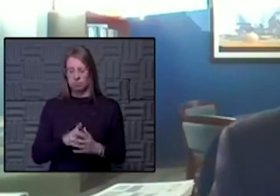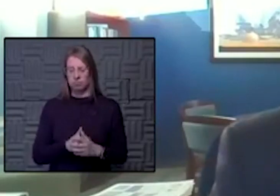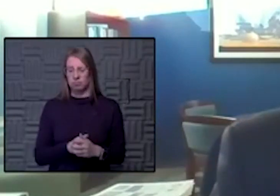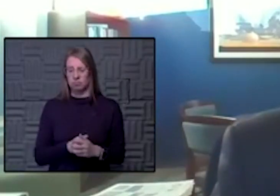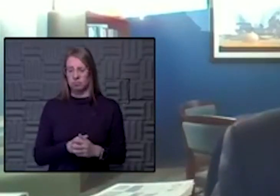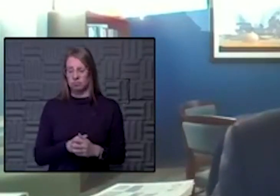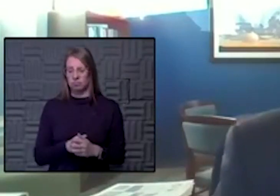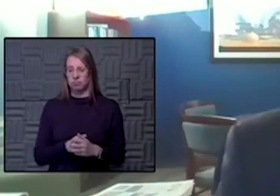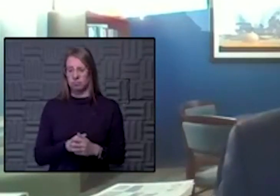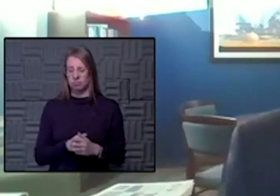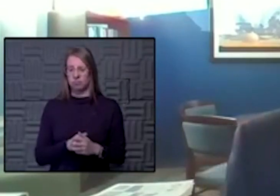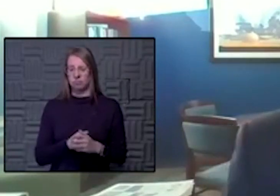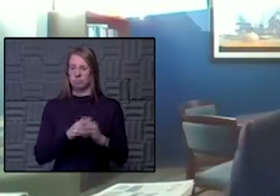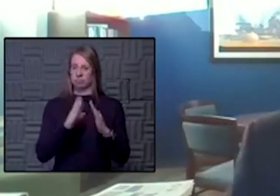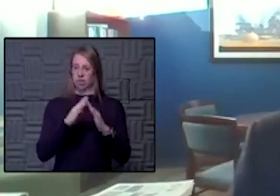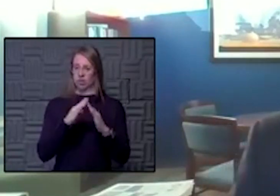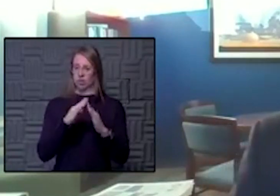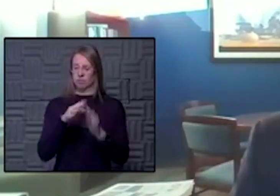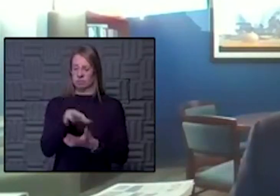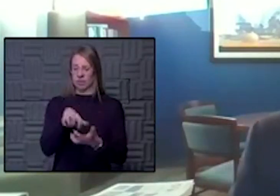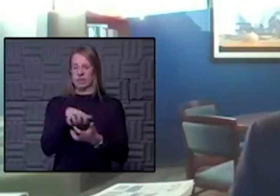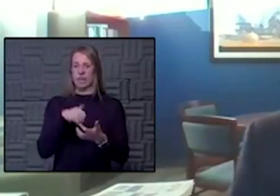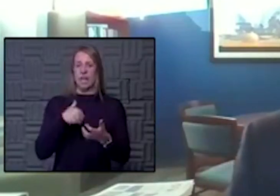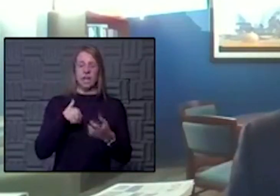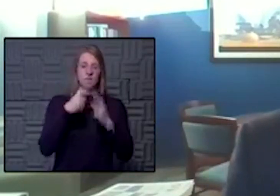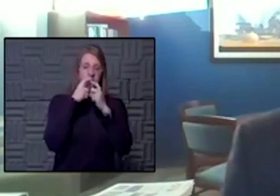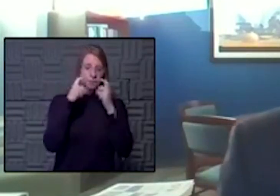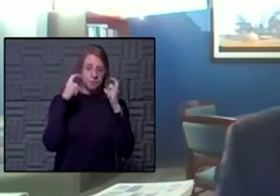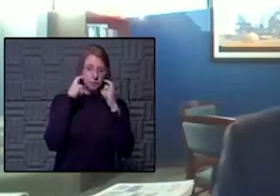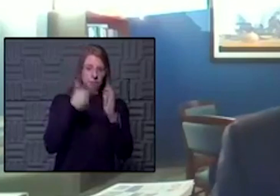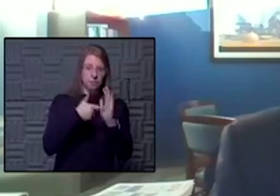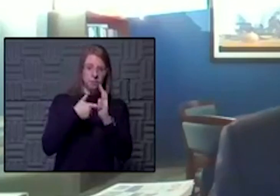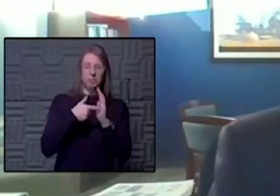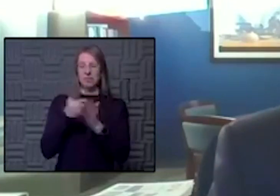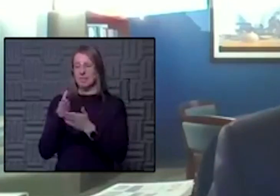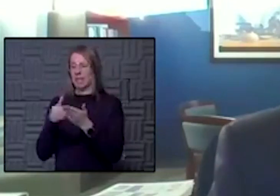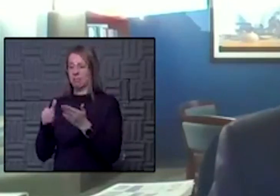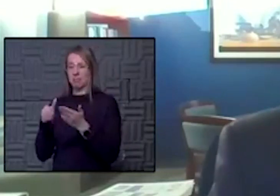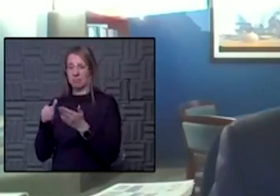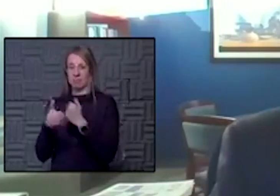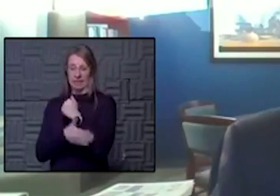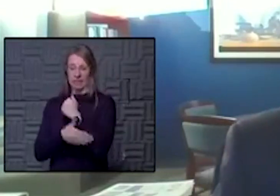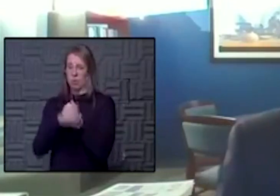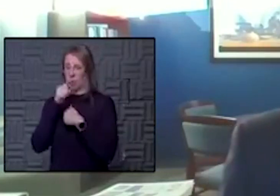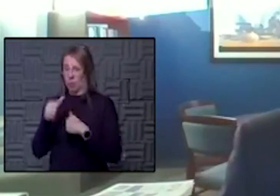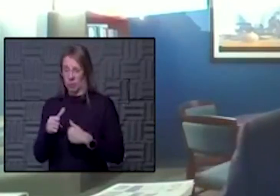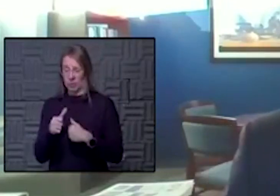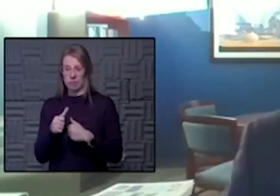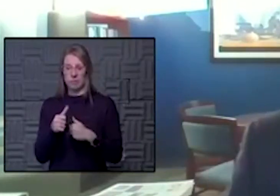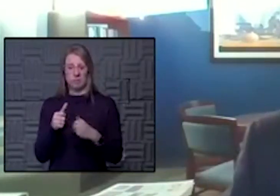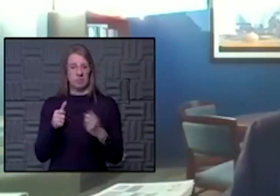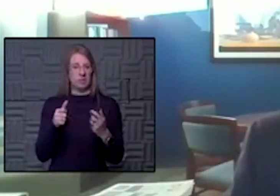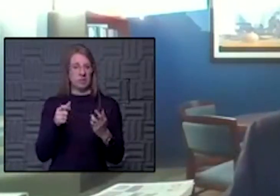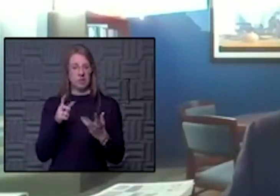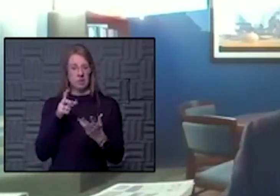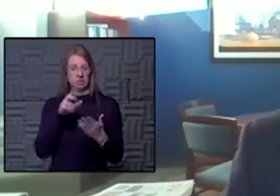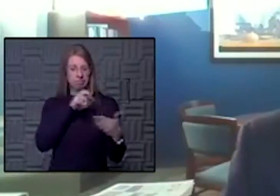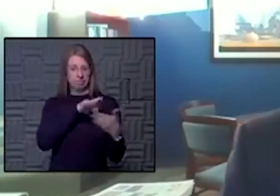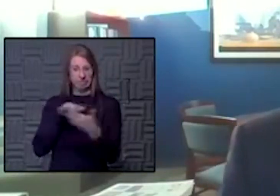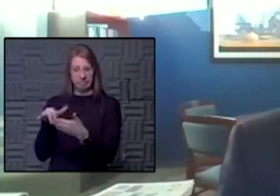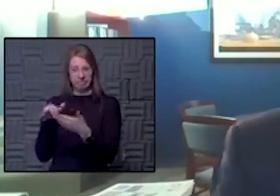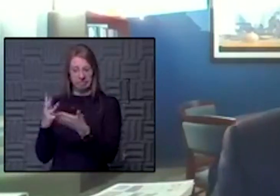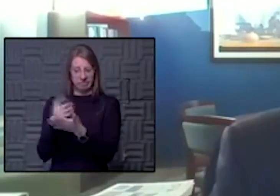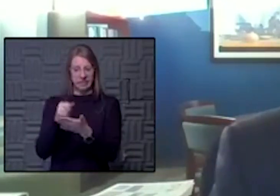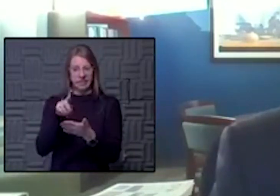the number of communities that have the mask mandate and those that don't. And we all know kind of that variation in the standard of care